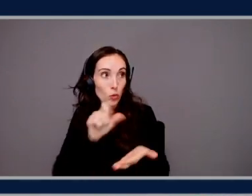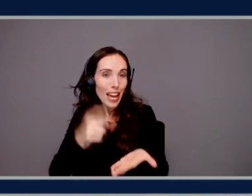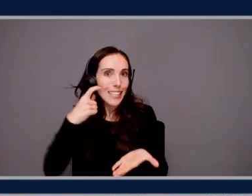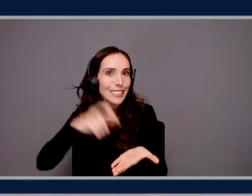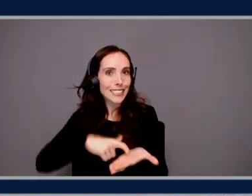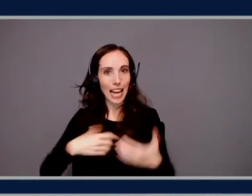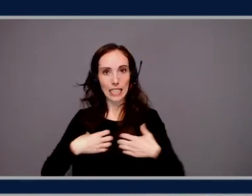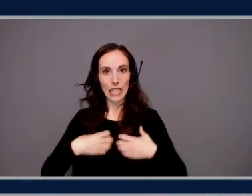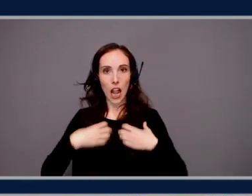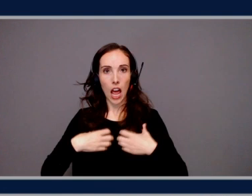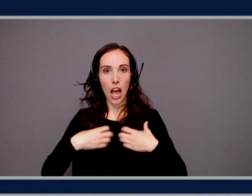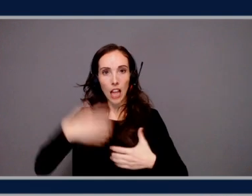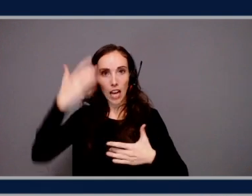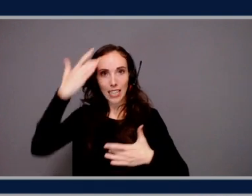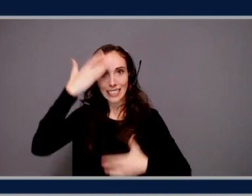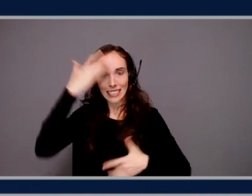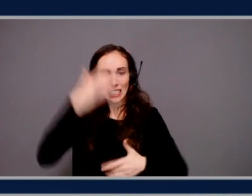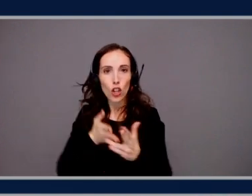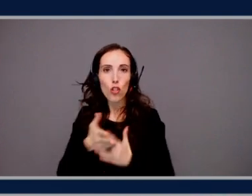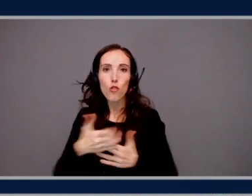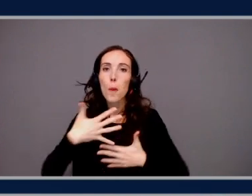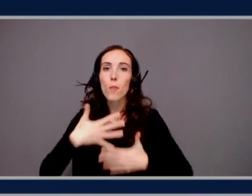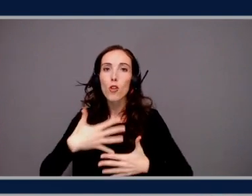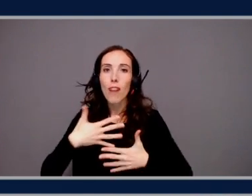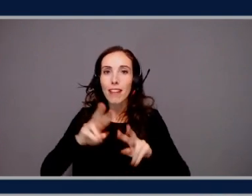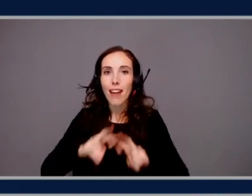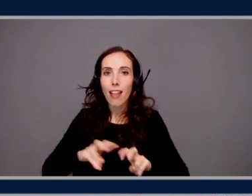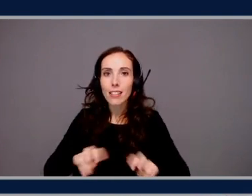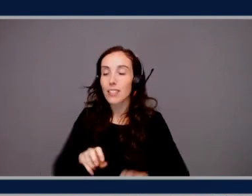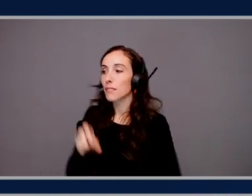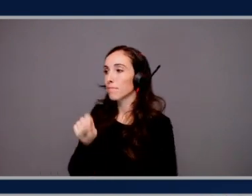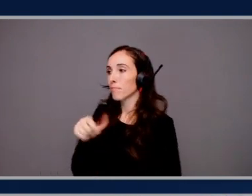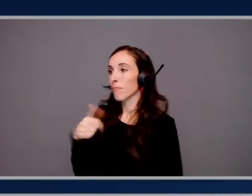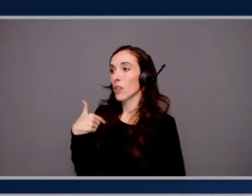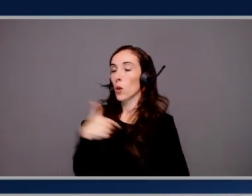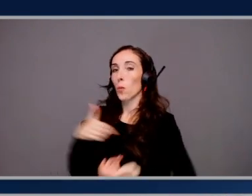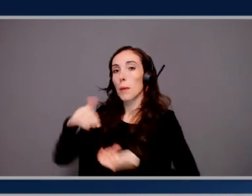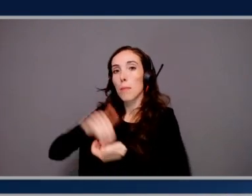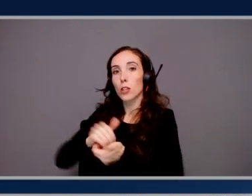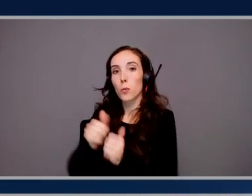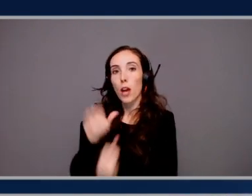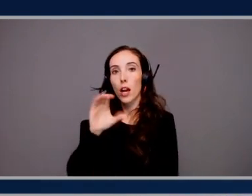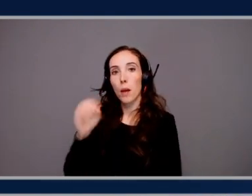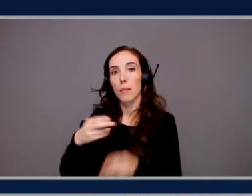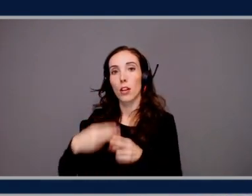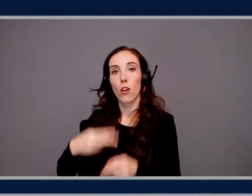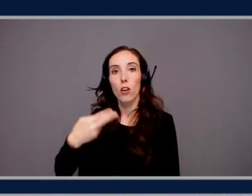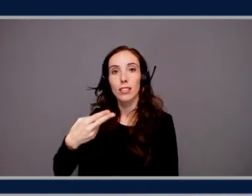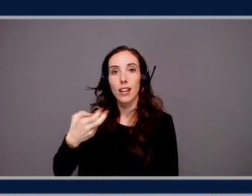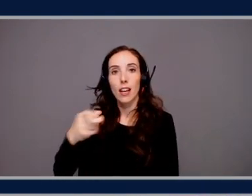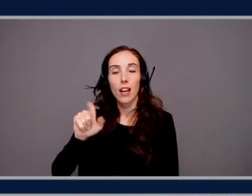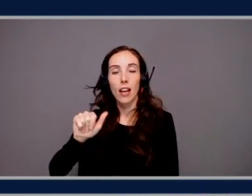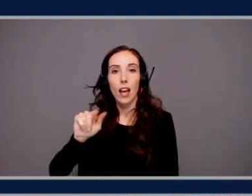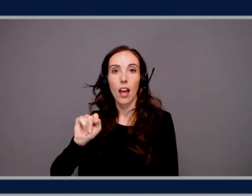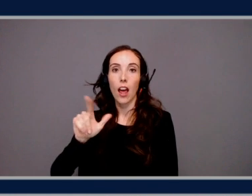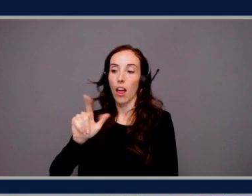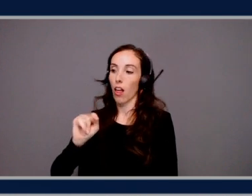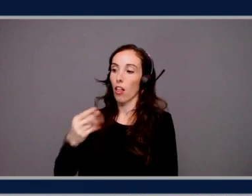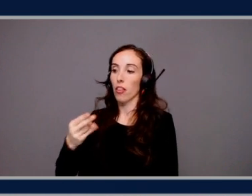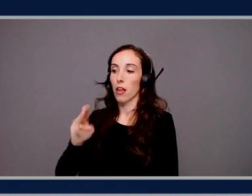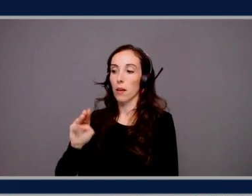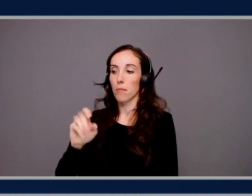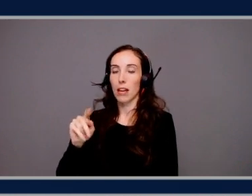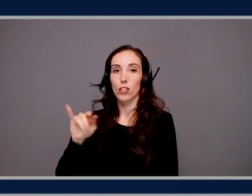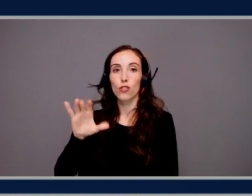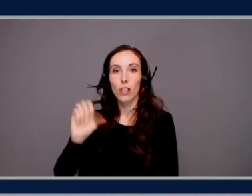AI-powered breath analysis. How does that work? Yeah. So we partnered with a company called Health Metrics. Okay. And they provide a device called the Clarinet, and it's effectively